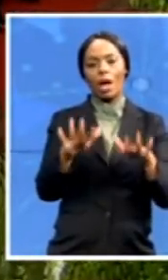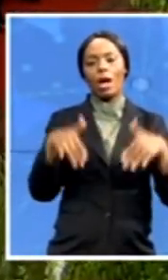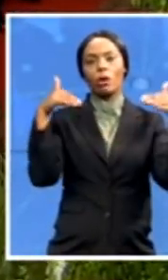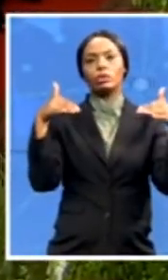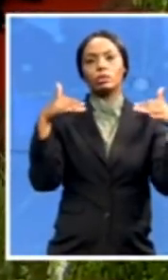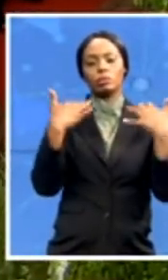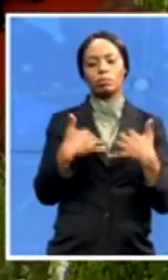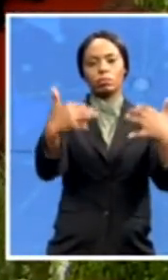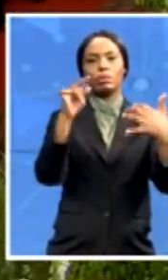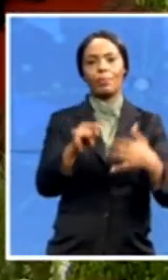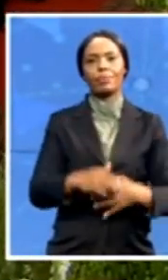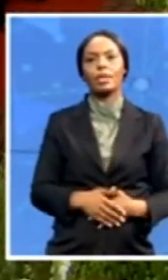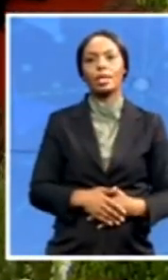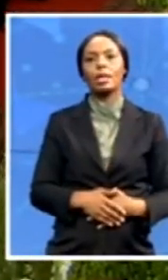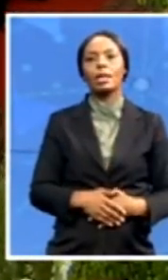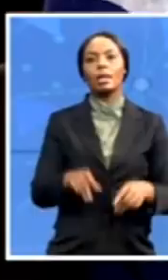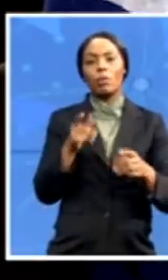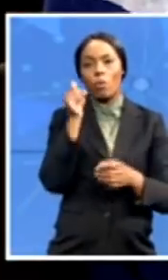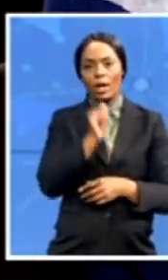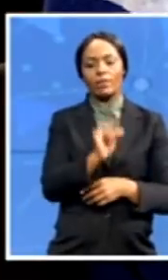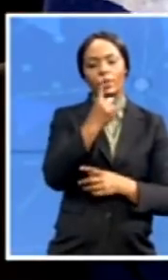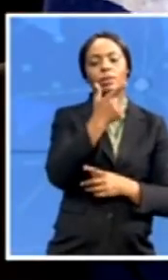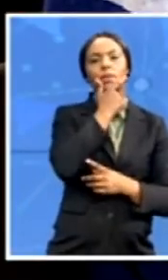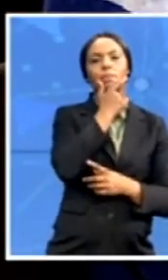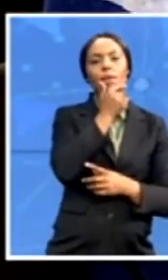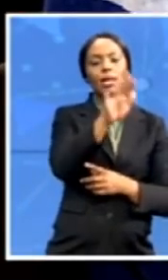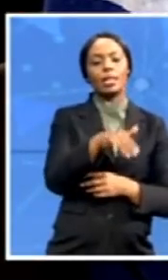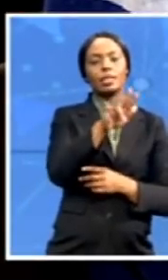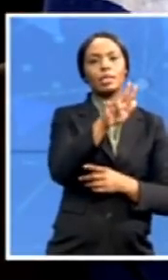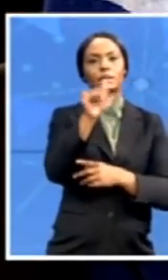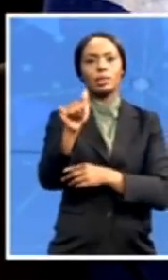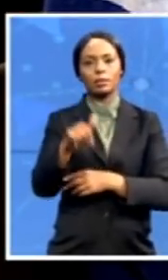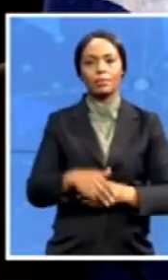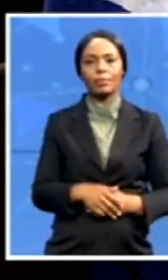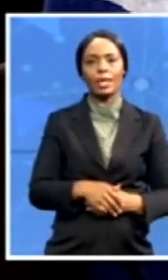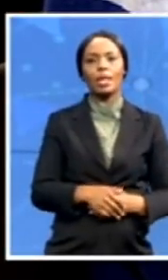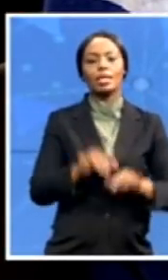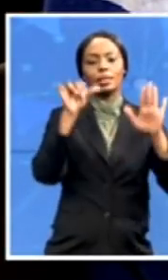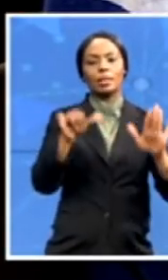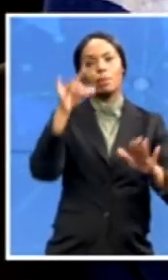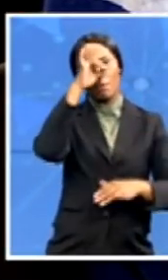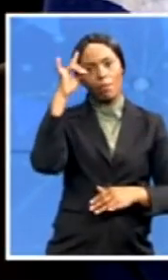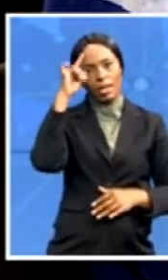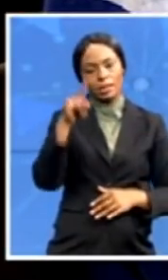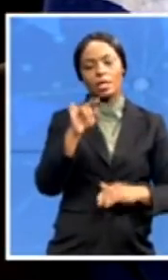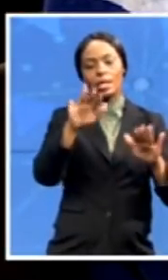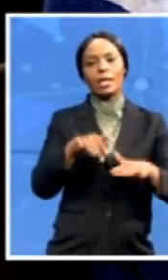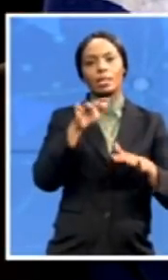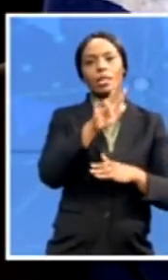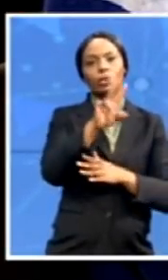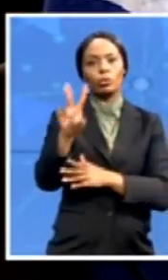the 1st of December 1986. On the 6th of March 1982, he was elected